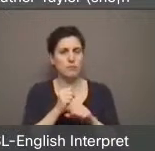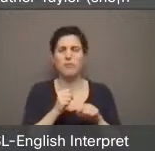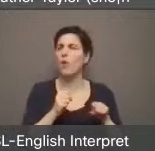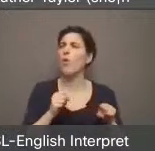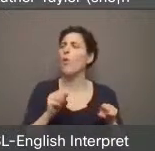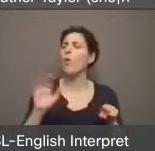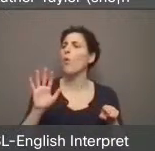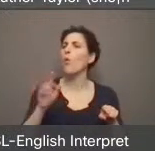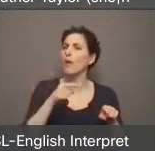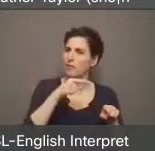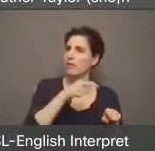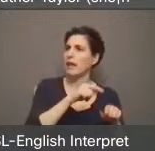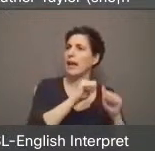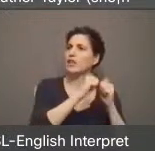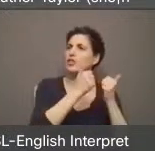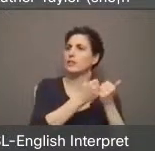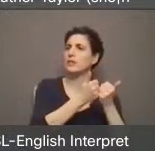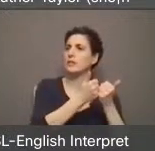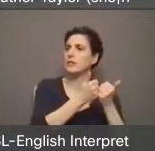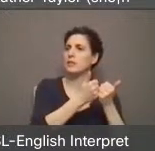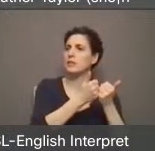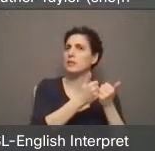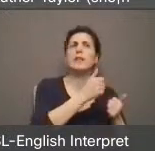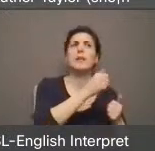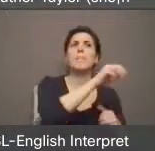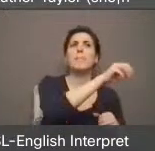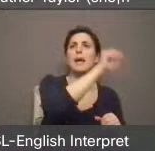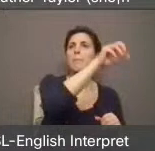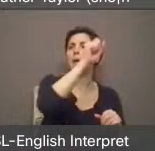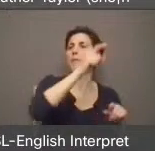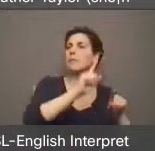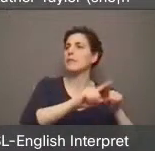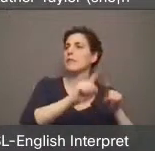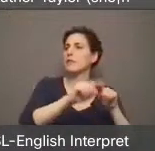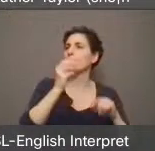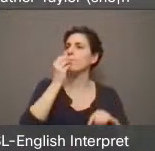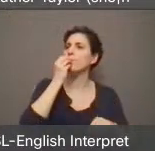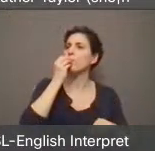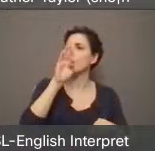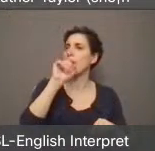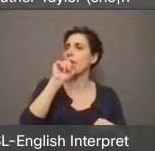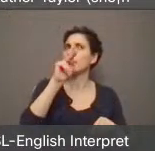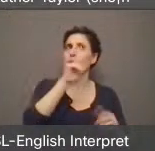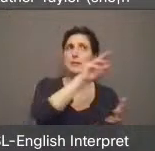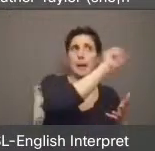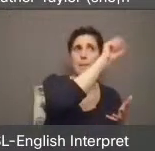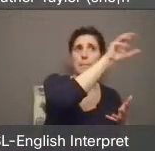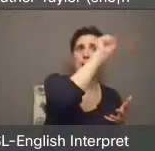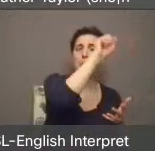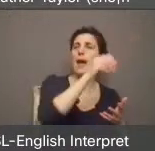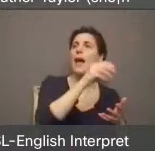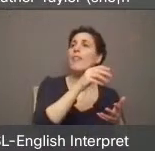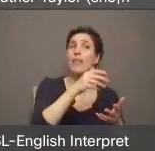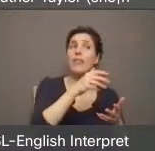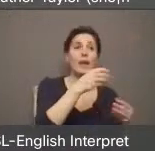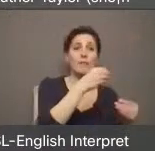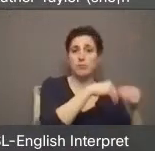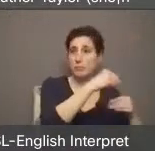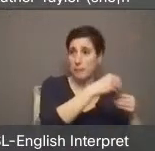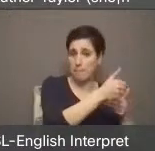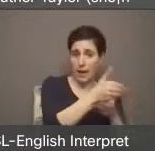that gathers from, from all of the food bank associations and then delivers it, um, packaged, uh,